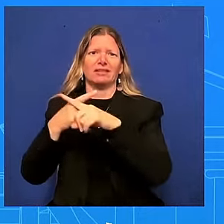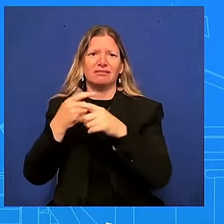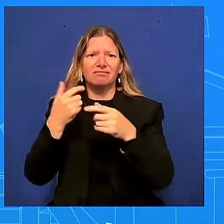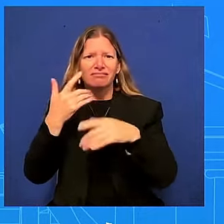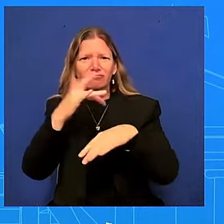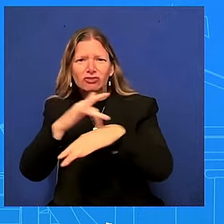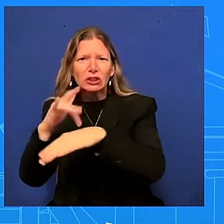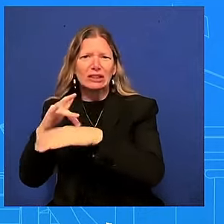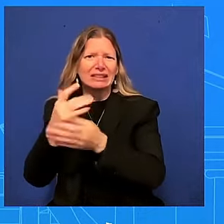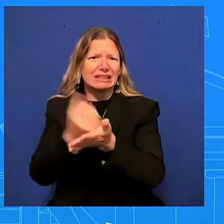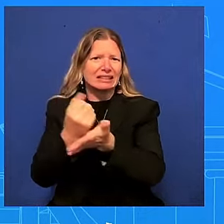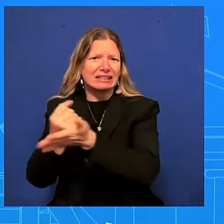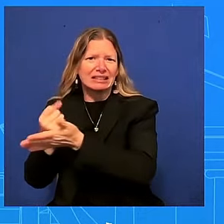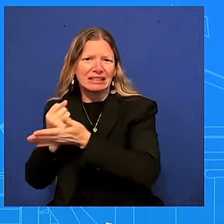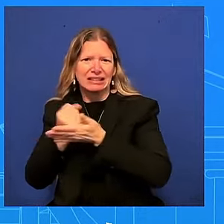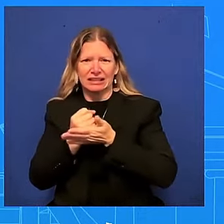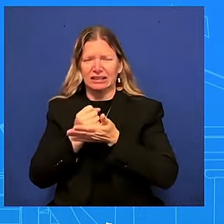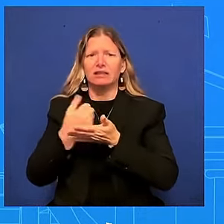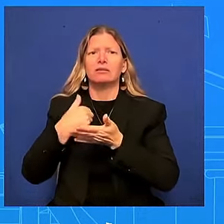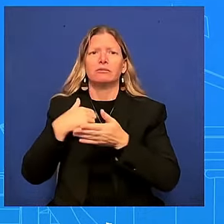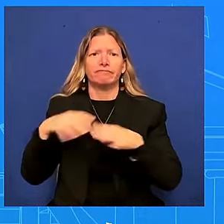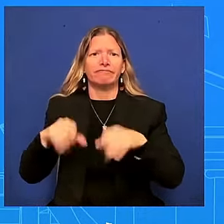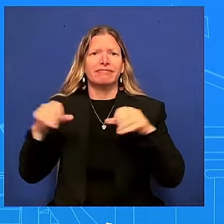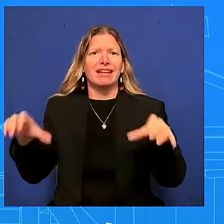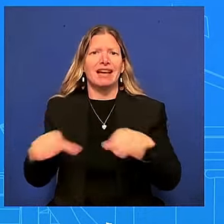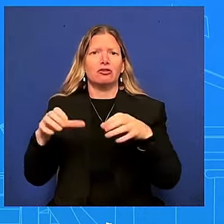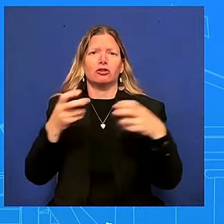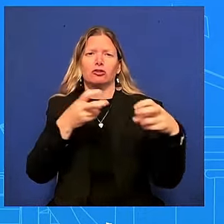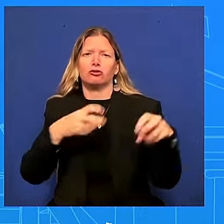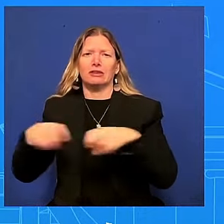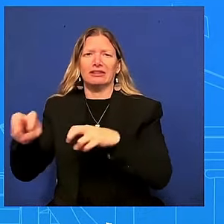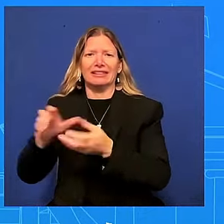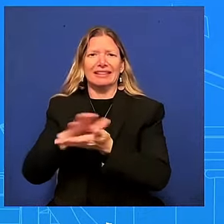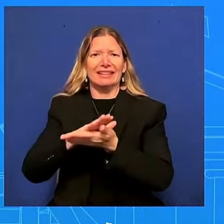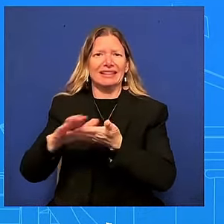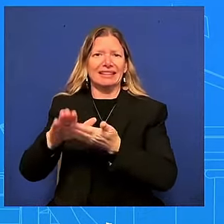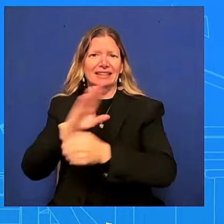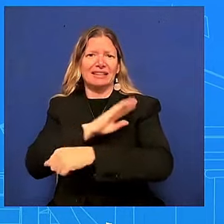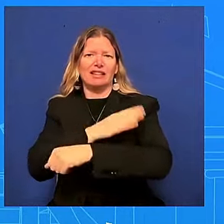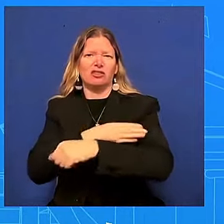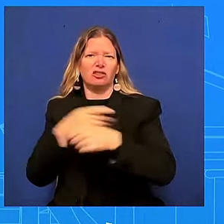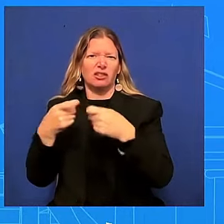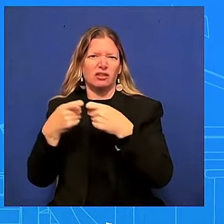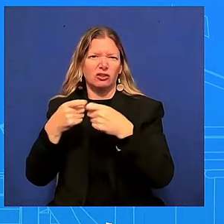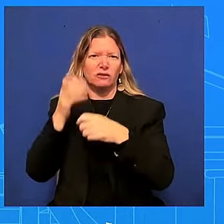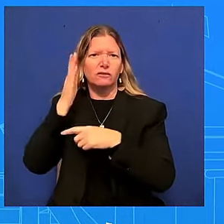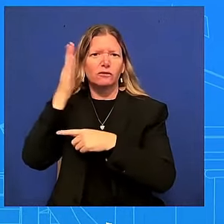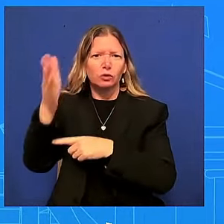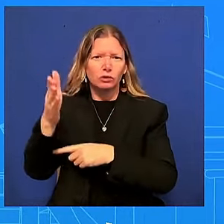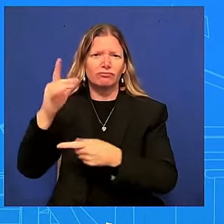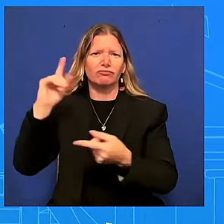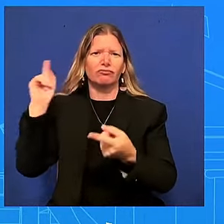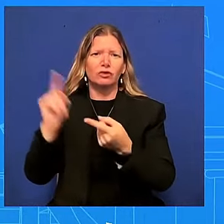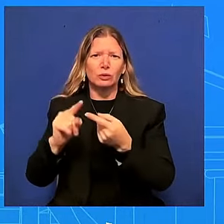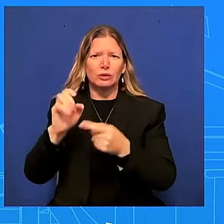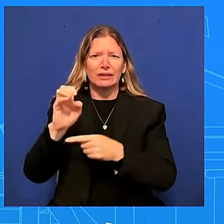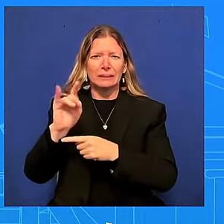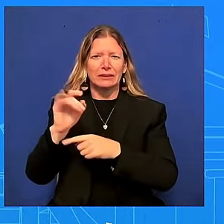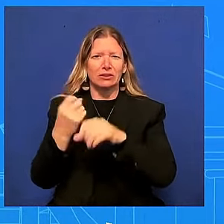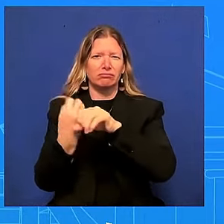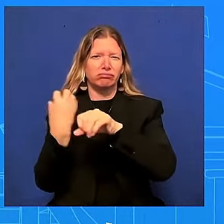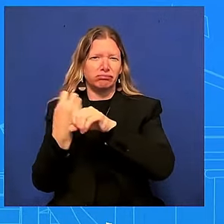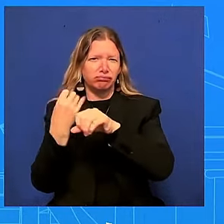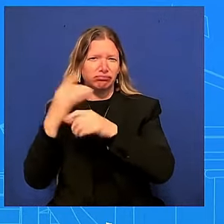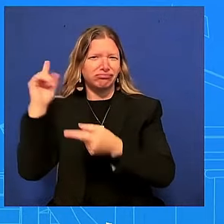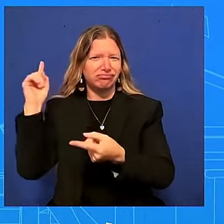paying clean energy jobs and bolster the resilience to bolster resilience to the impacts of extreme